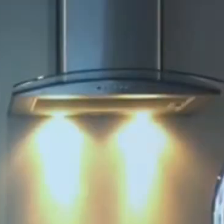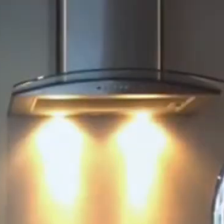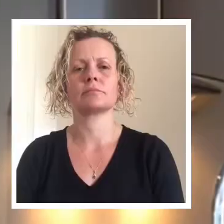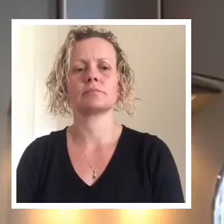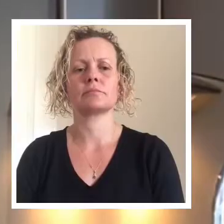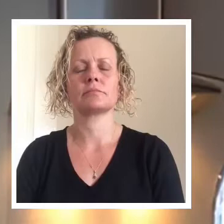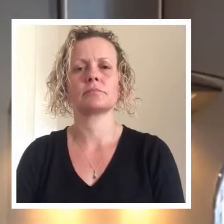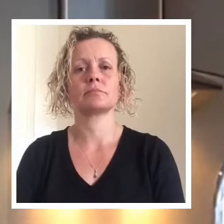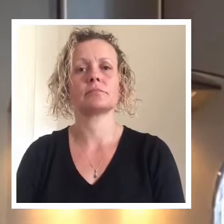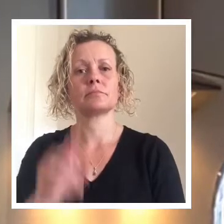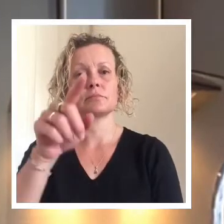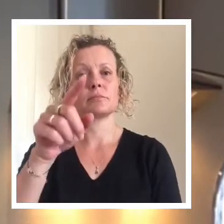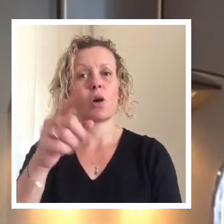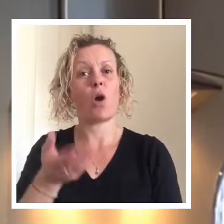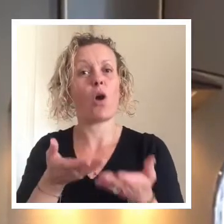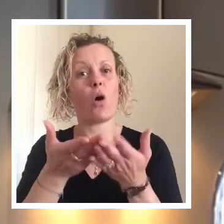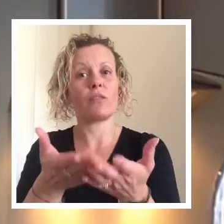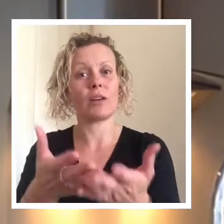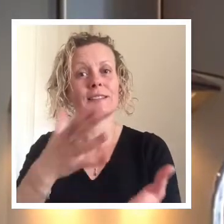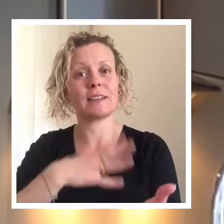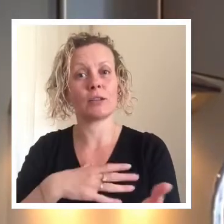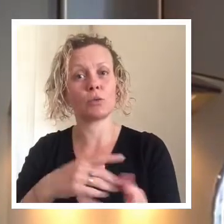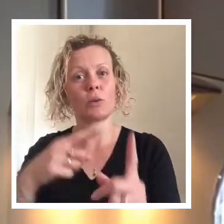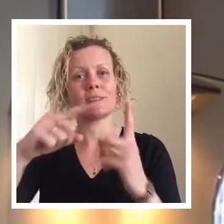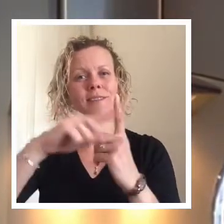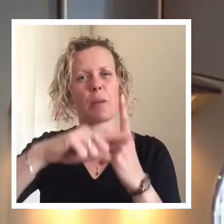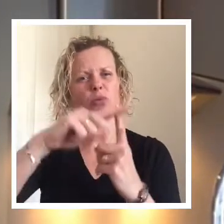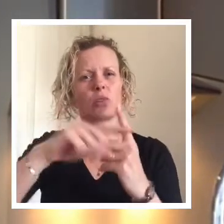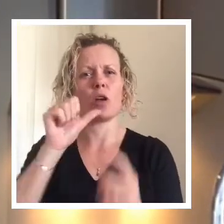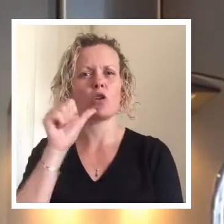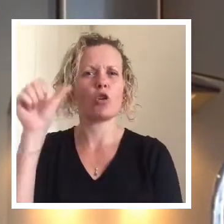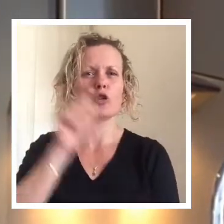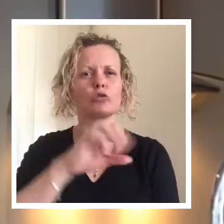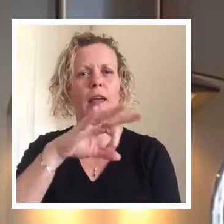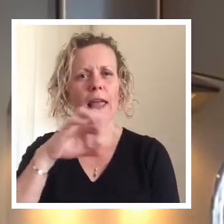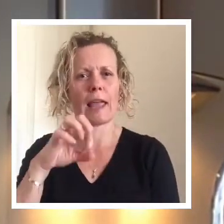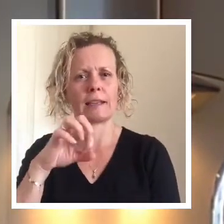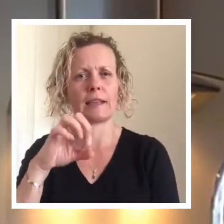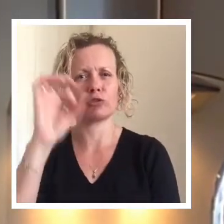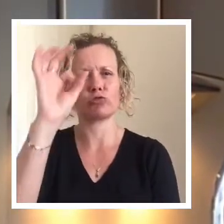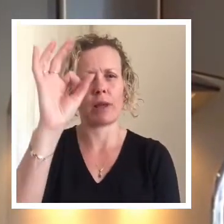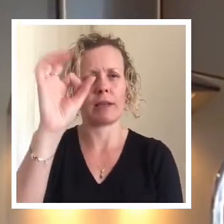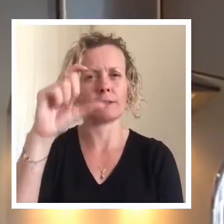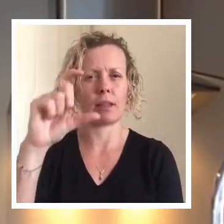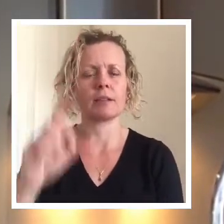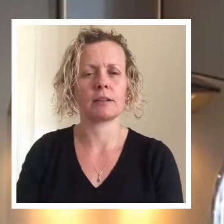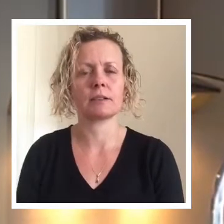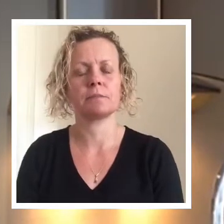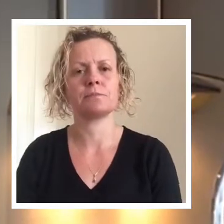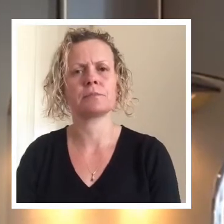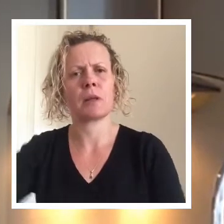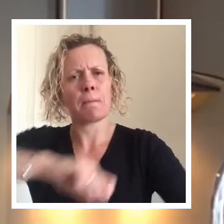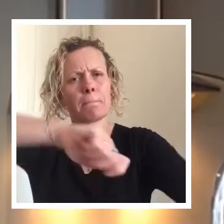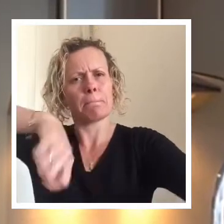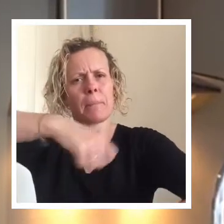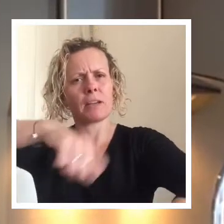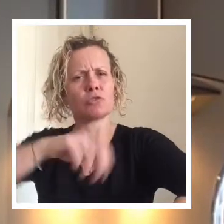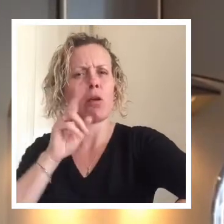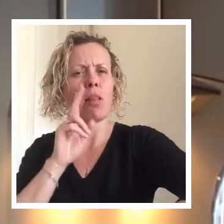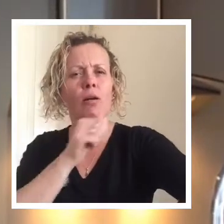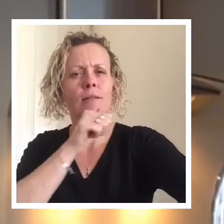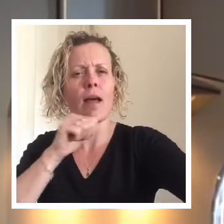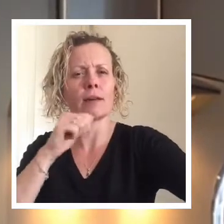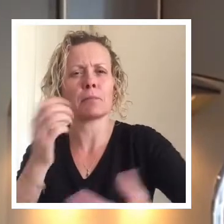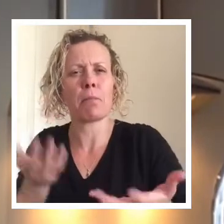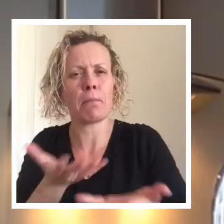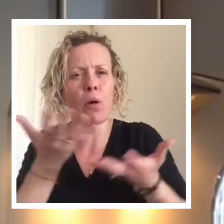So pop your oven on to about 180 degrees. Our mixture should look nice and bubbly because